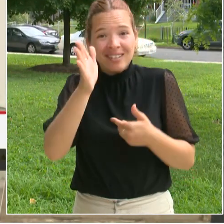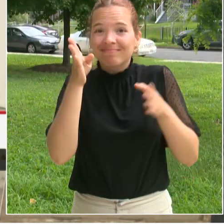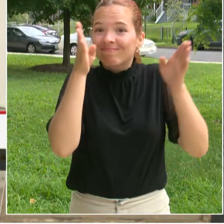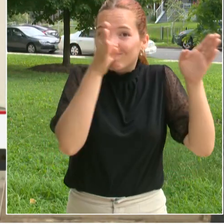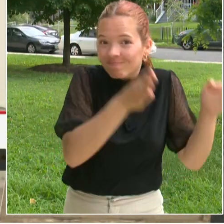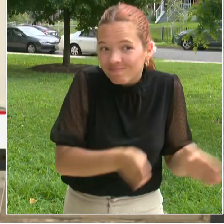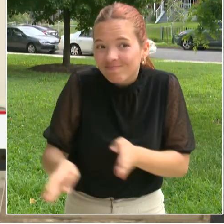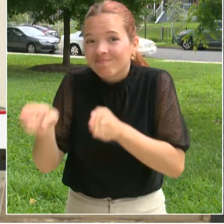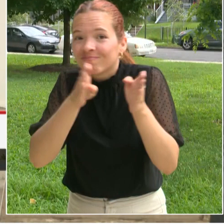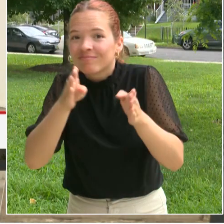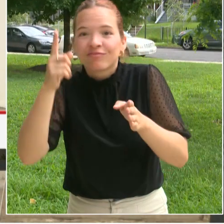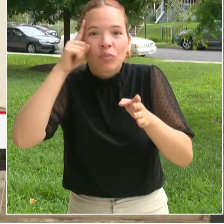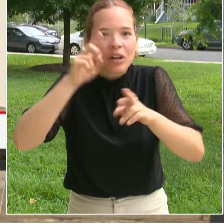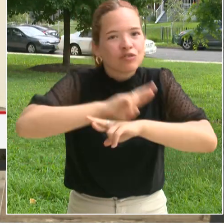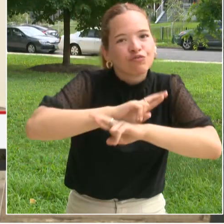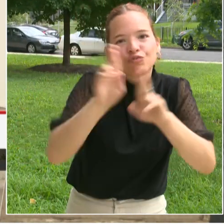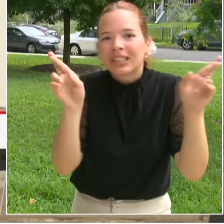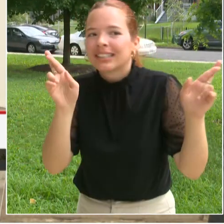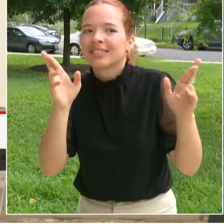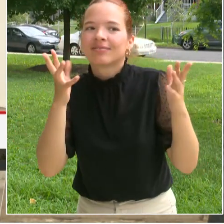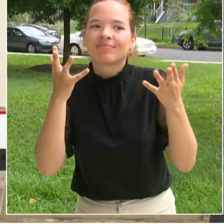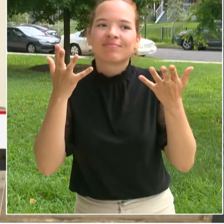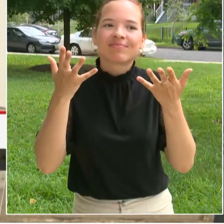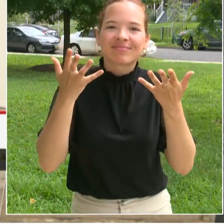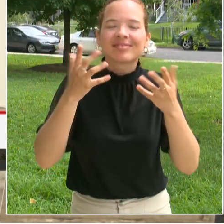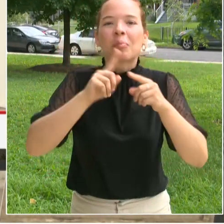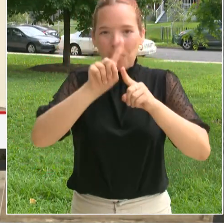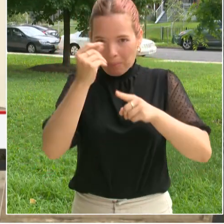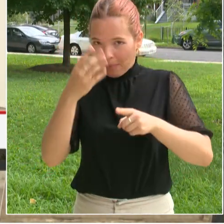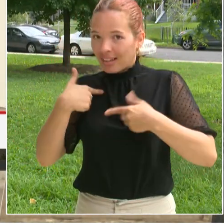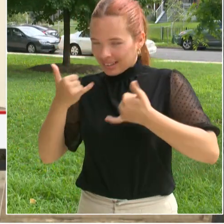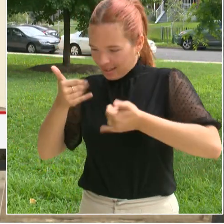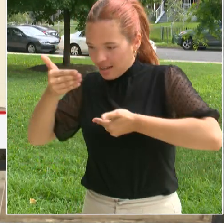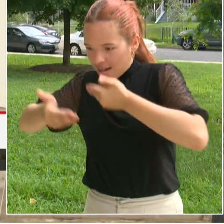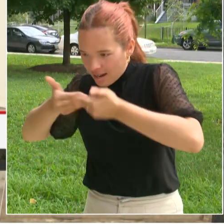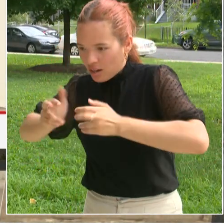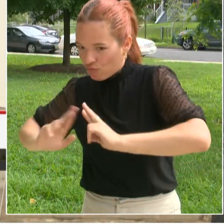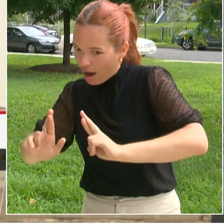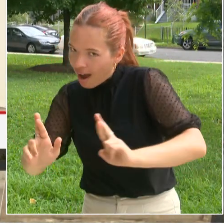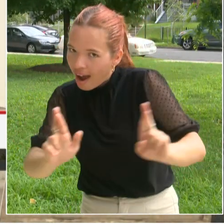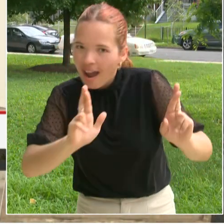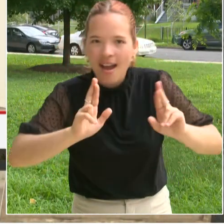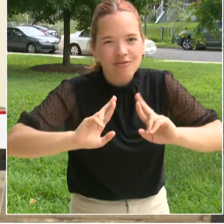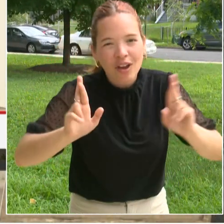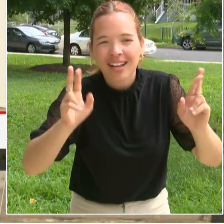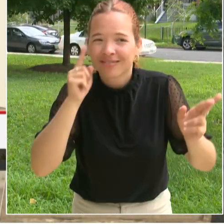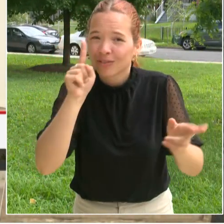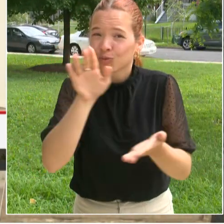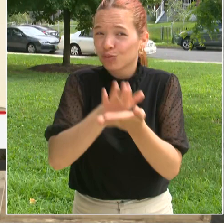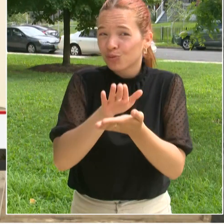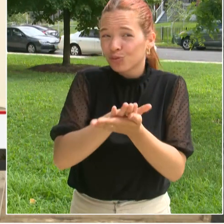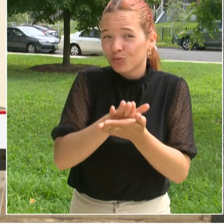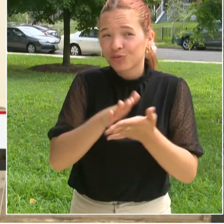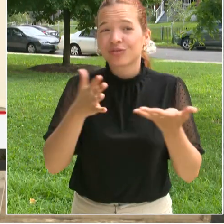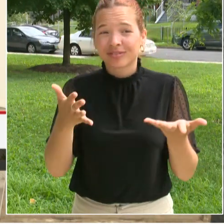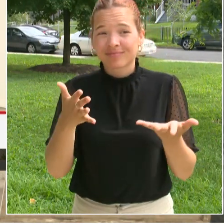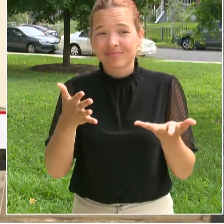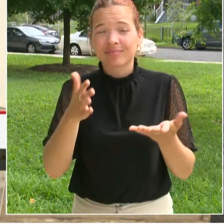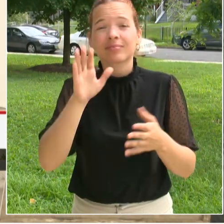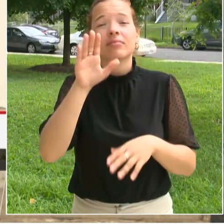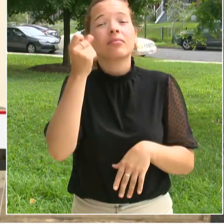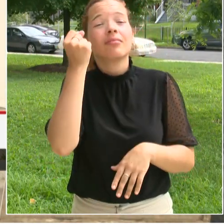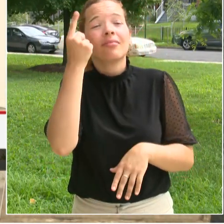I'm almost ready. But as we bring our families back to school, there is a little bit of homework I'm going to give you. I'm going to give it to